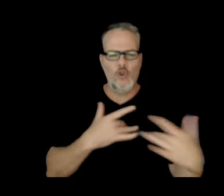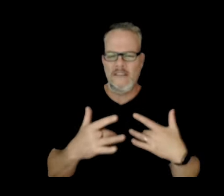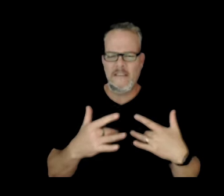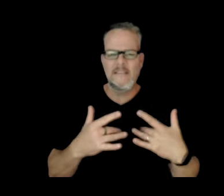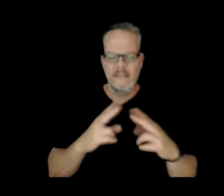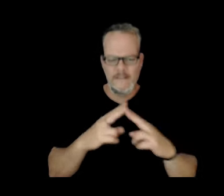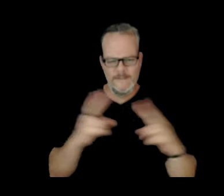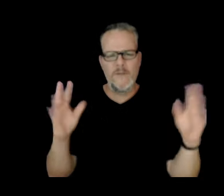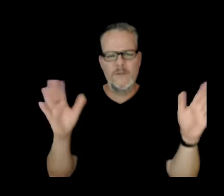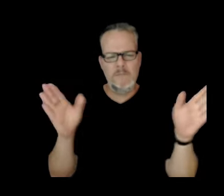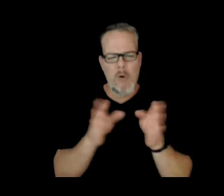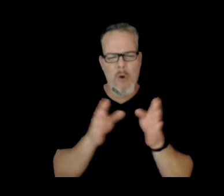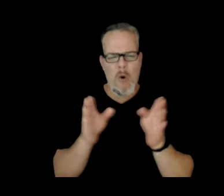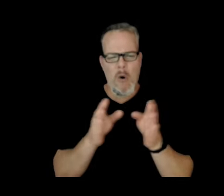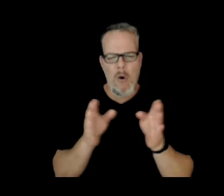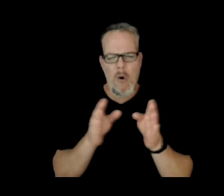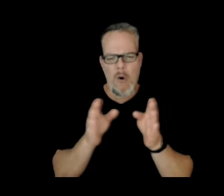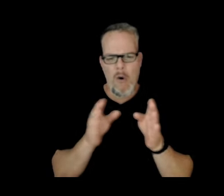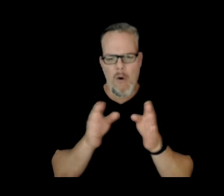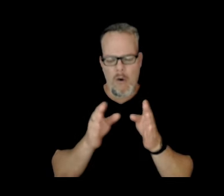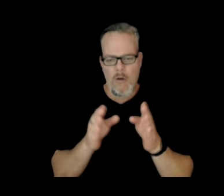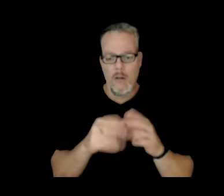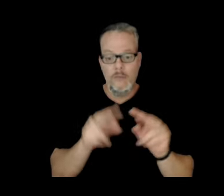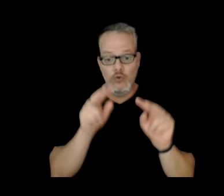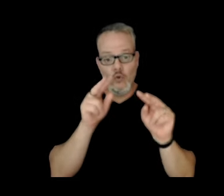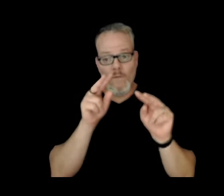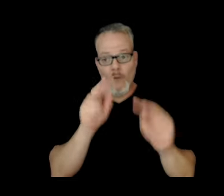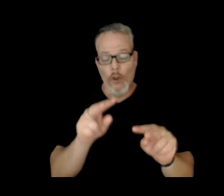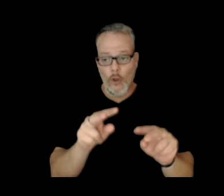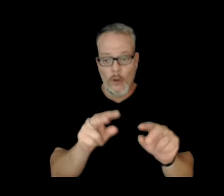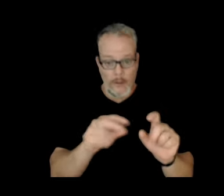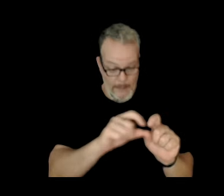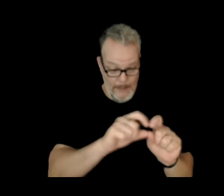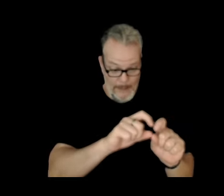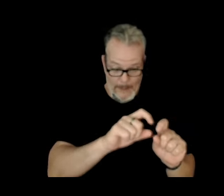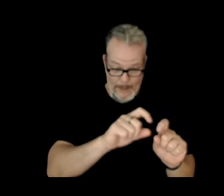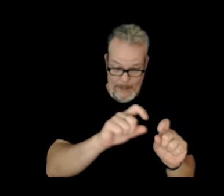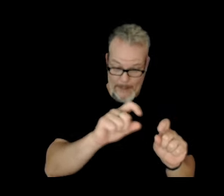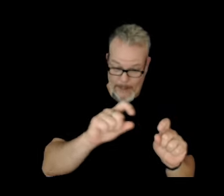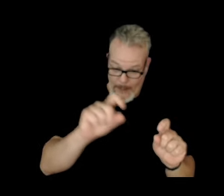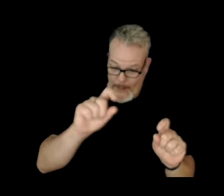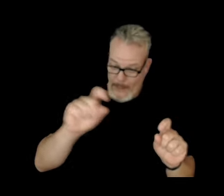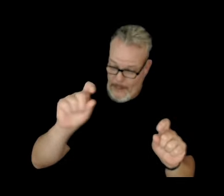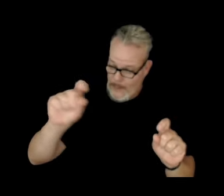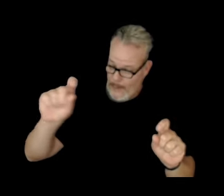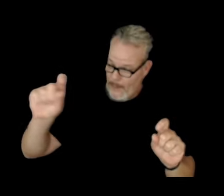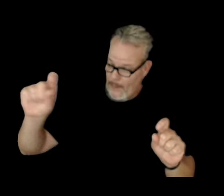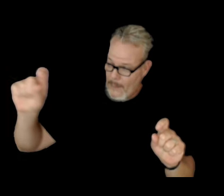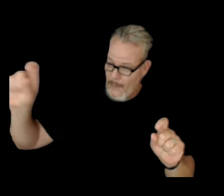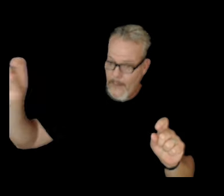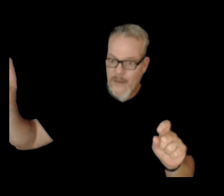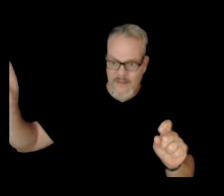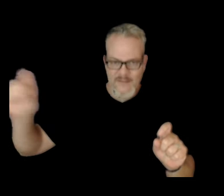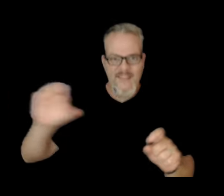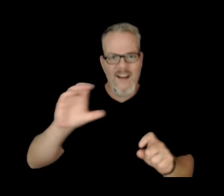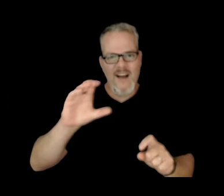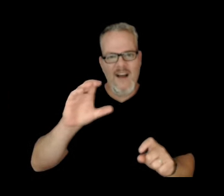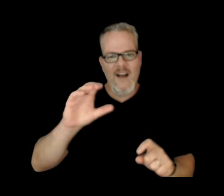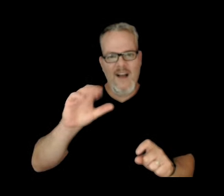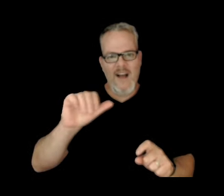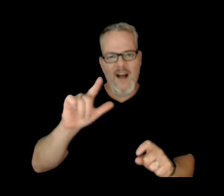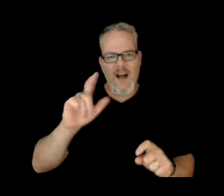and if we look at the main GPS station across Caldera north and south we can see that the Caldera continues to extend